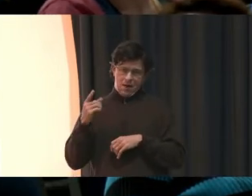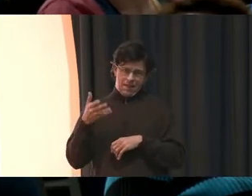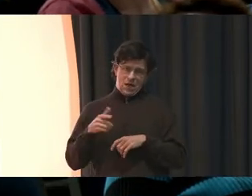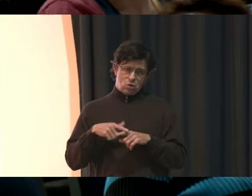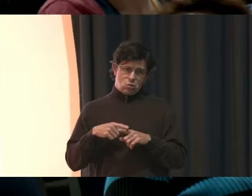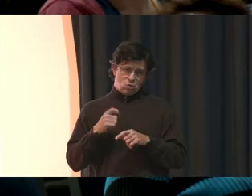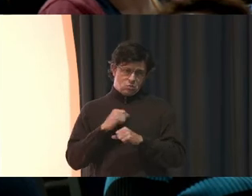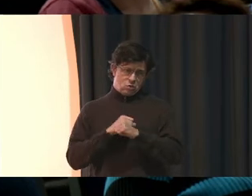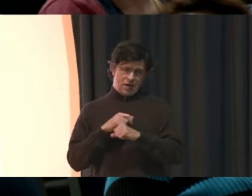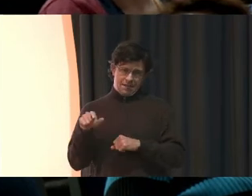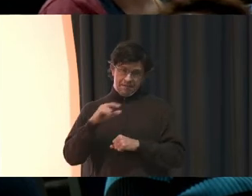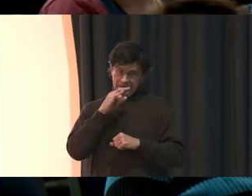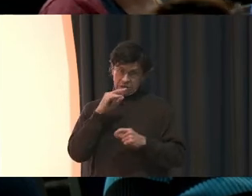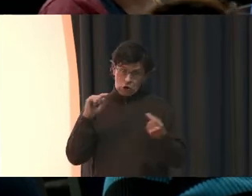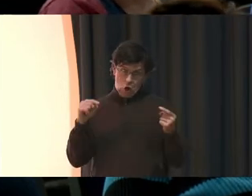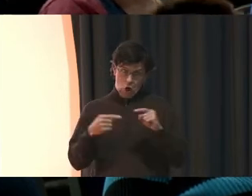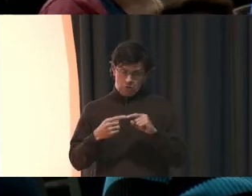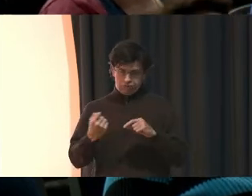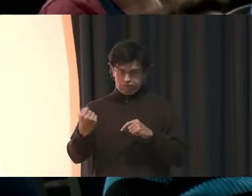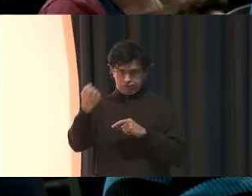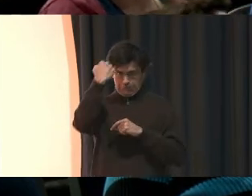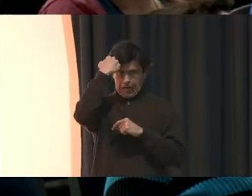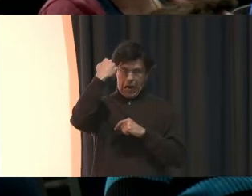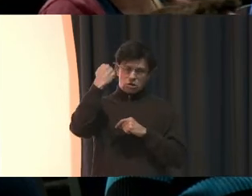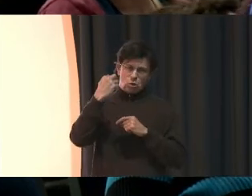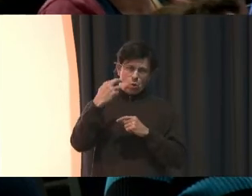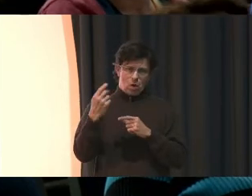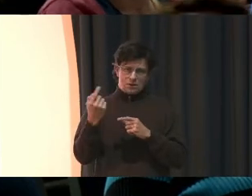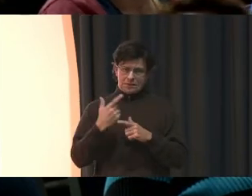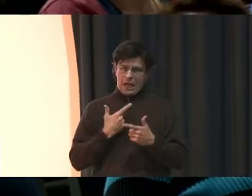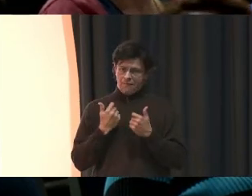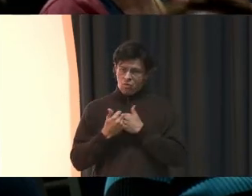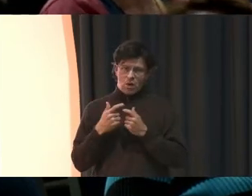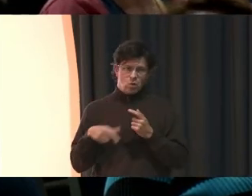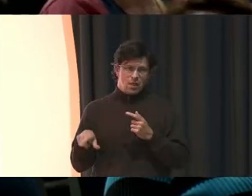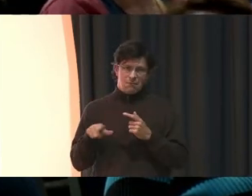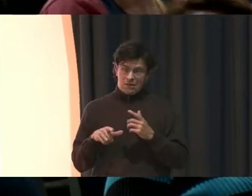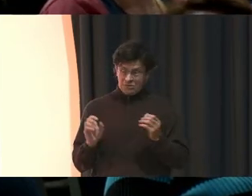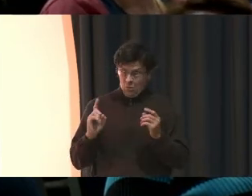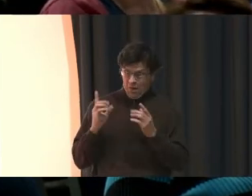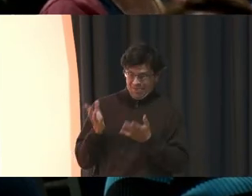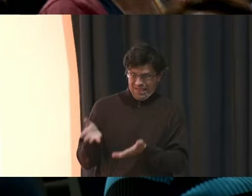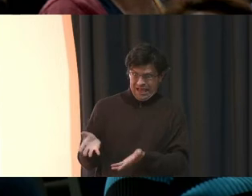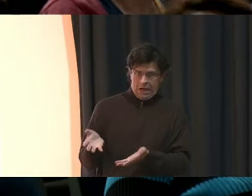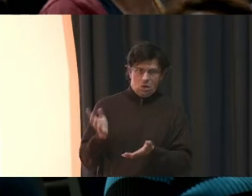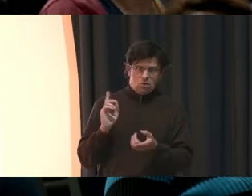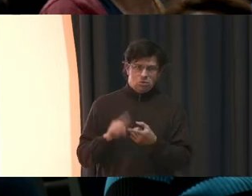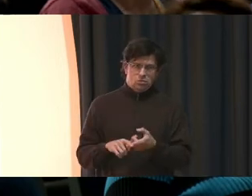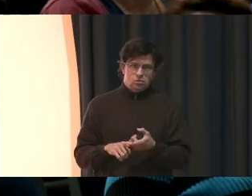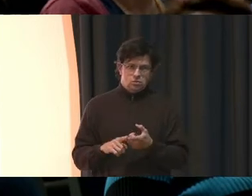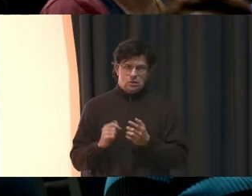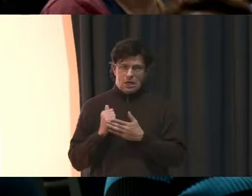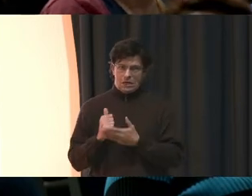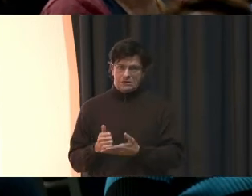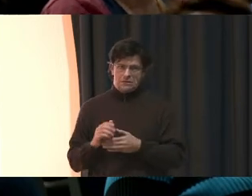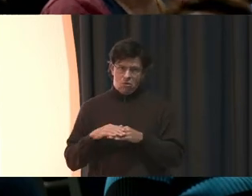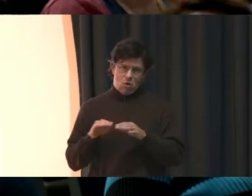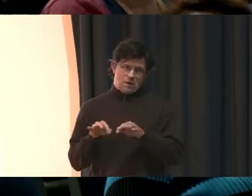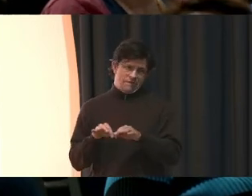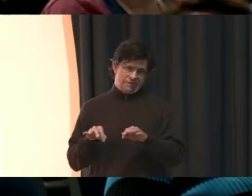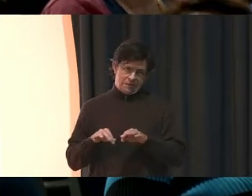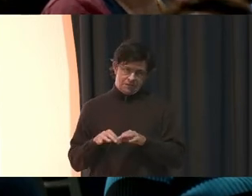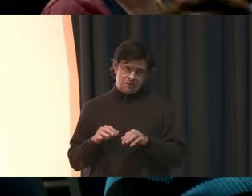them. If these kids get hurt with concussions or anything that could be life-threatening to them, there's nobody there to assist them on the field.